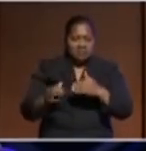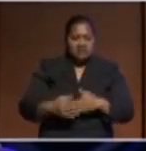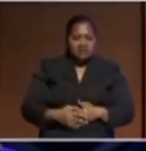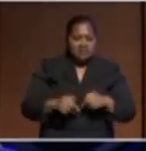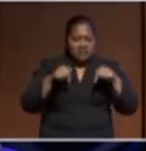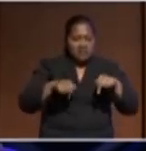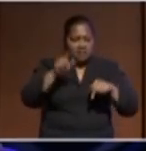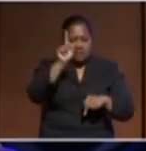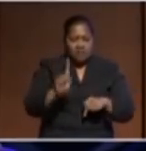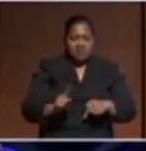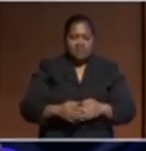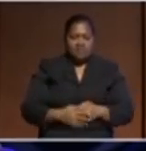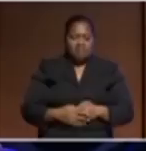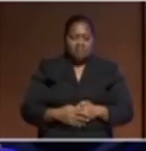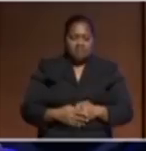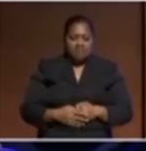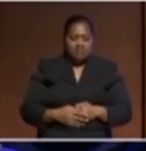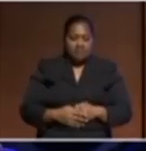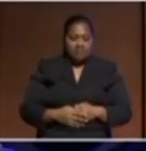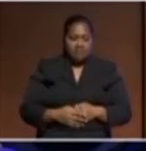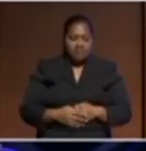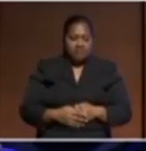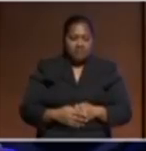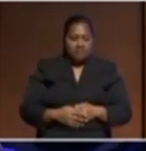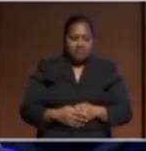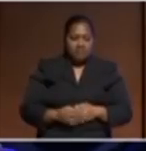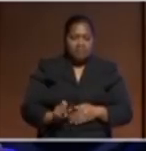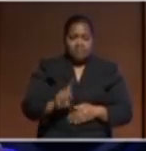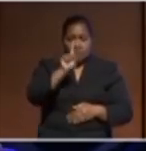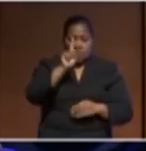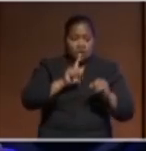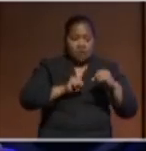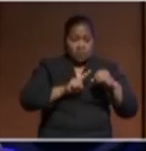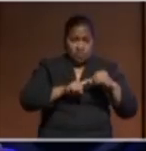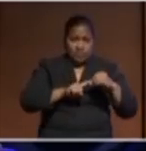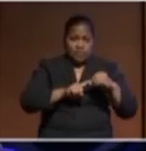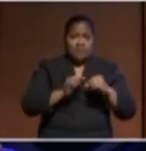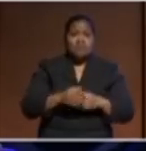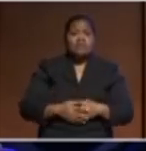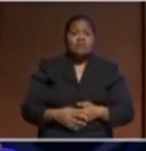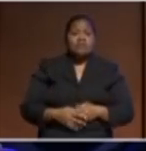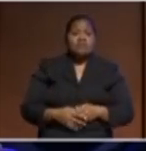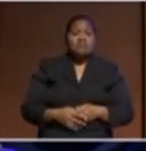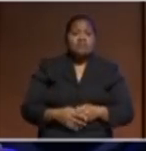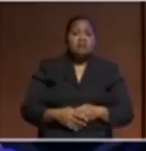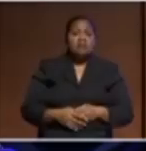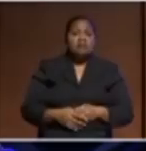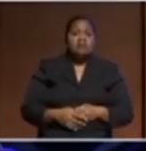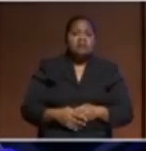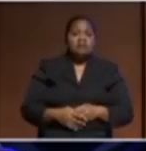today I will take one question if I may and there are